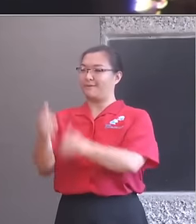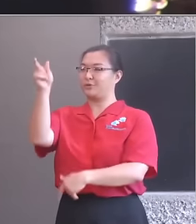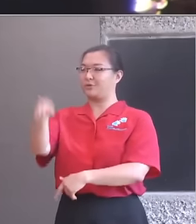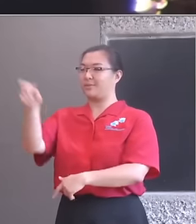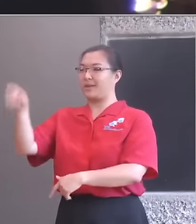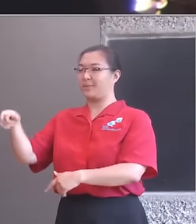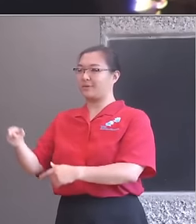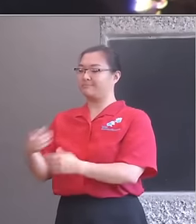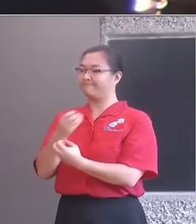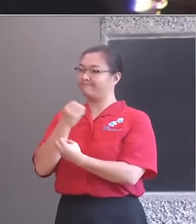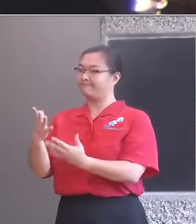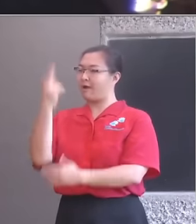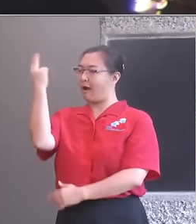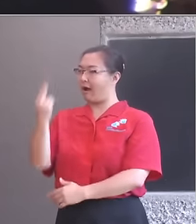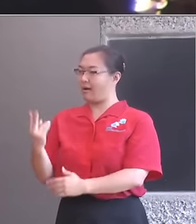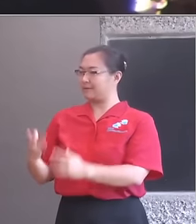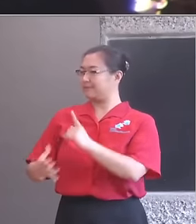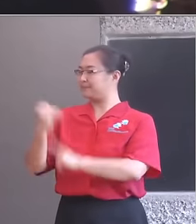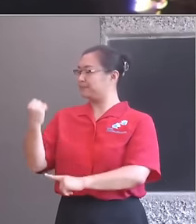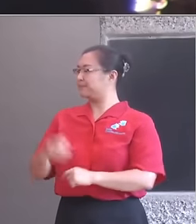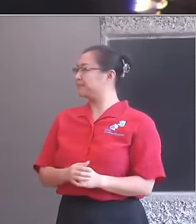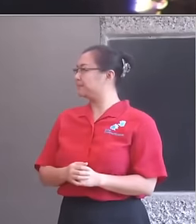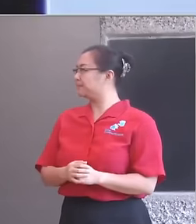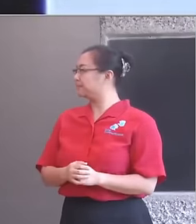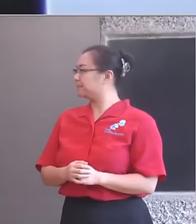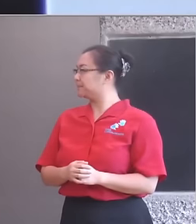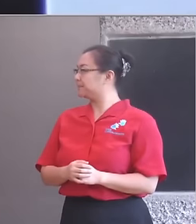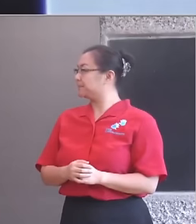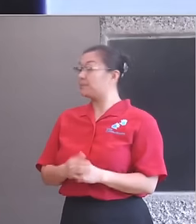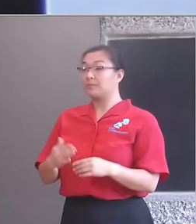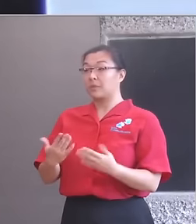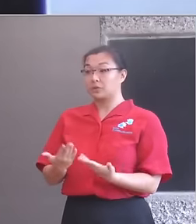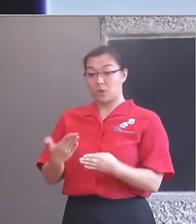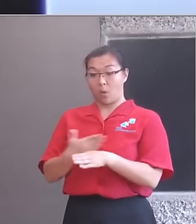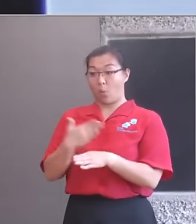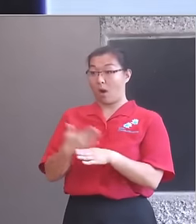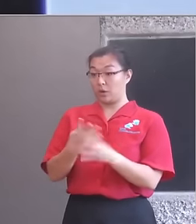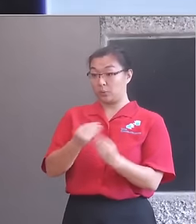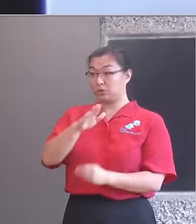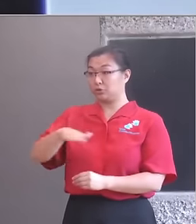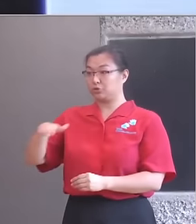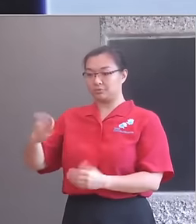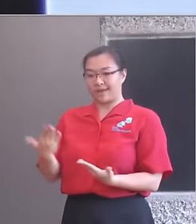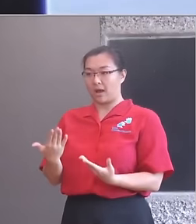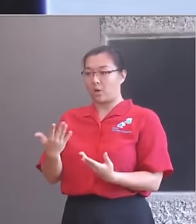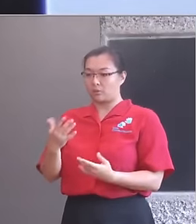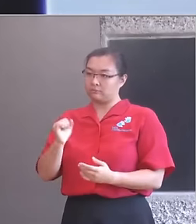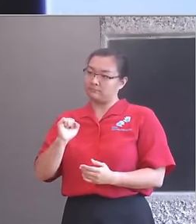Work with children and young people is now a part of our funding agreements, with some 82% of our